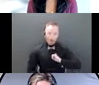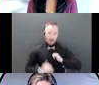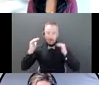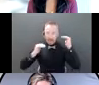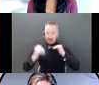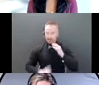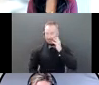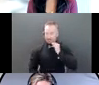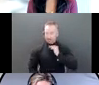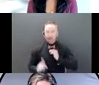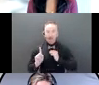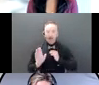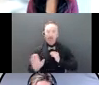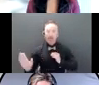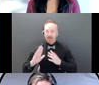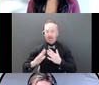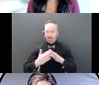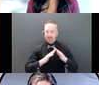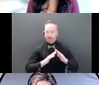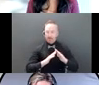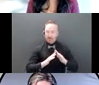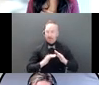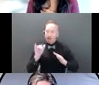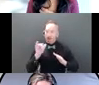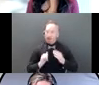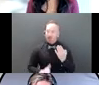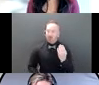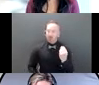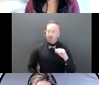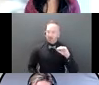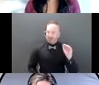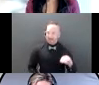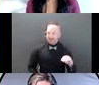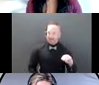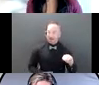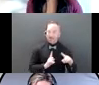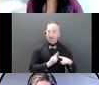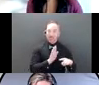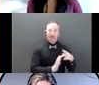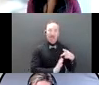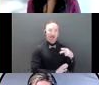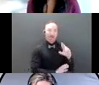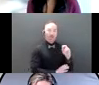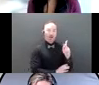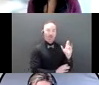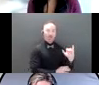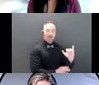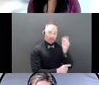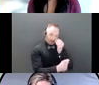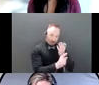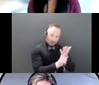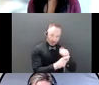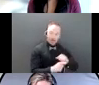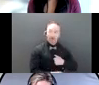What's troubling is also 14 percent of them and their proxies have reported financial elder abuse in an institutional